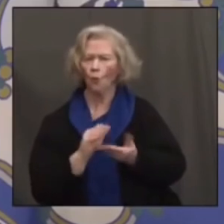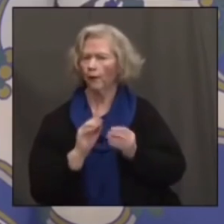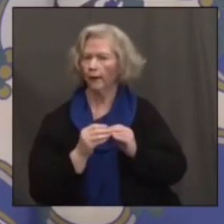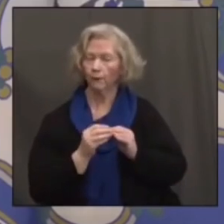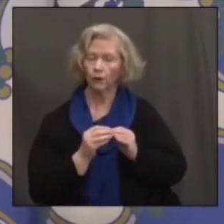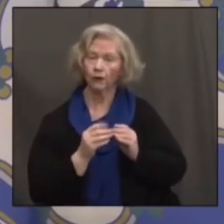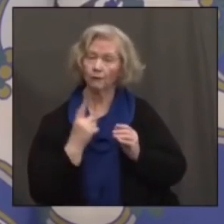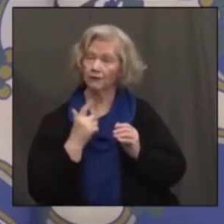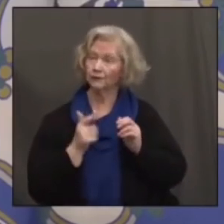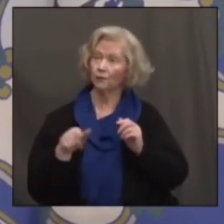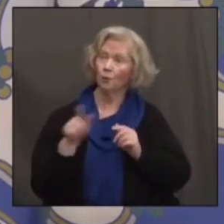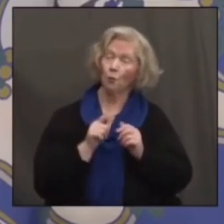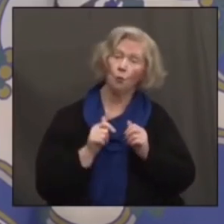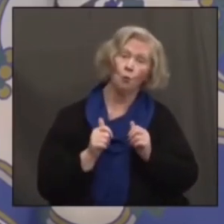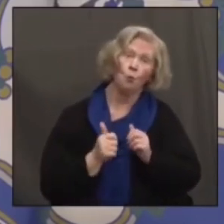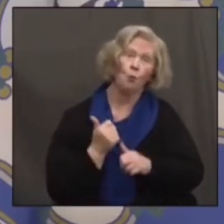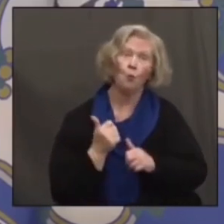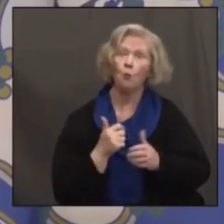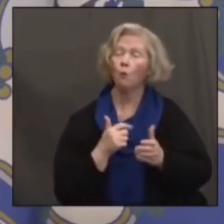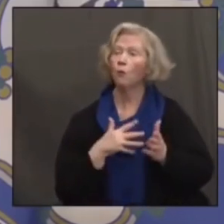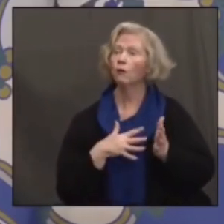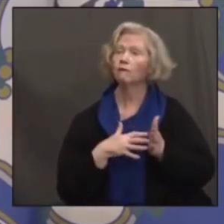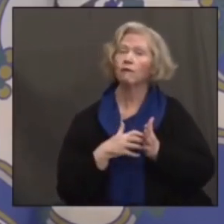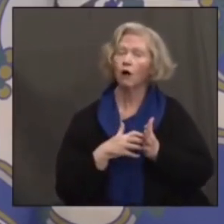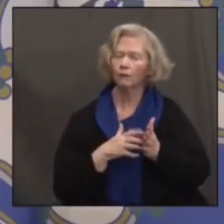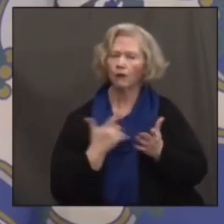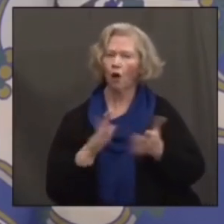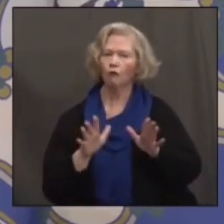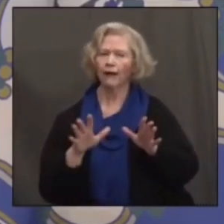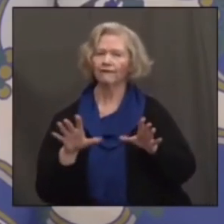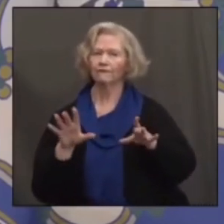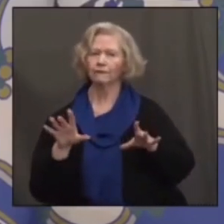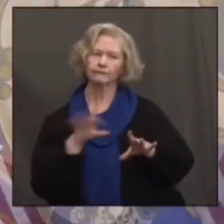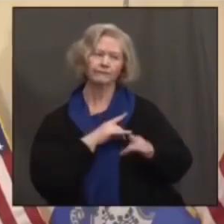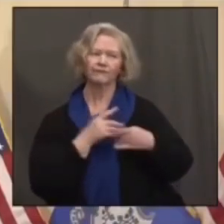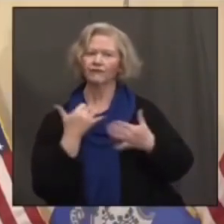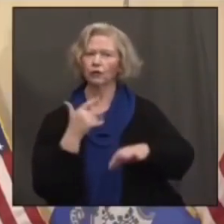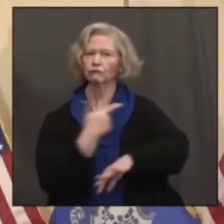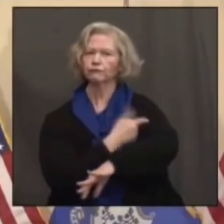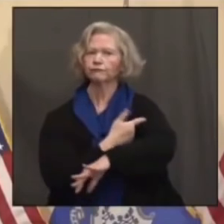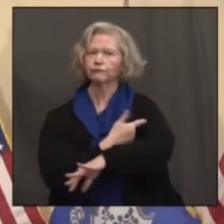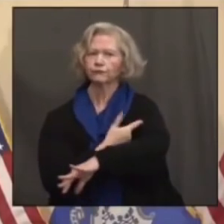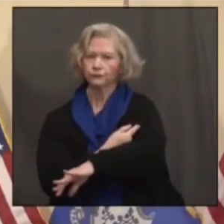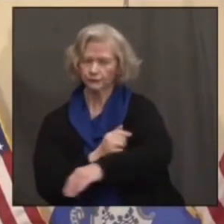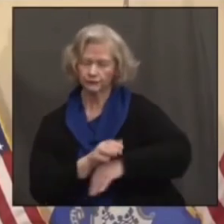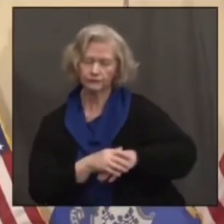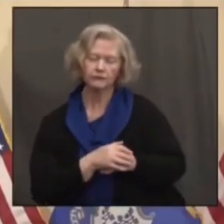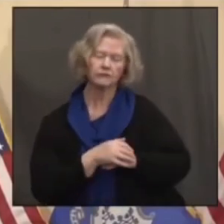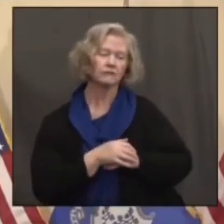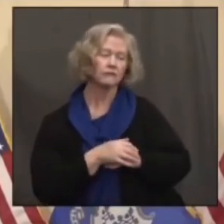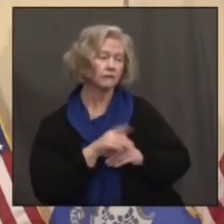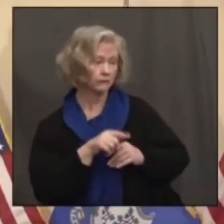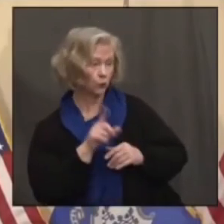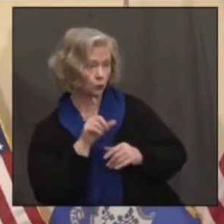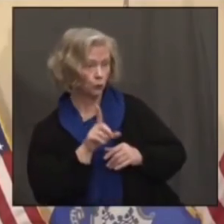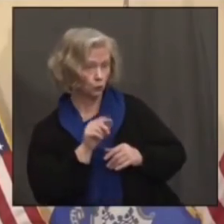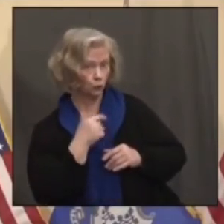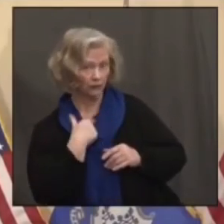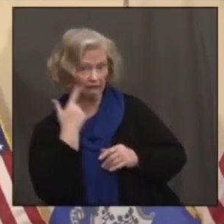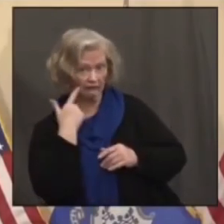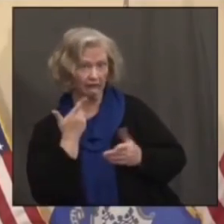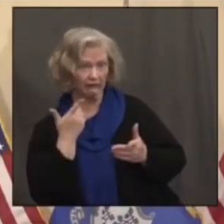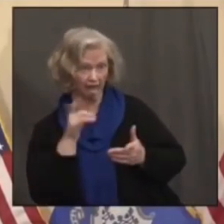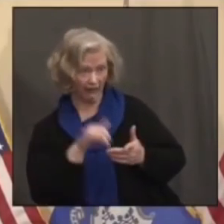vulnerable in our population are getting vaccinated fast. And should we have reason to believe it is in our state right now?